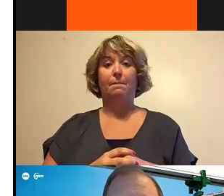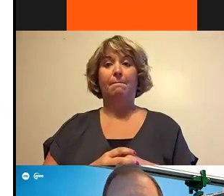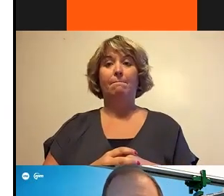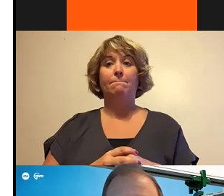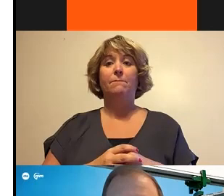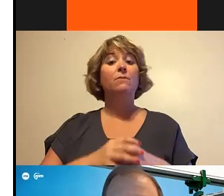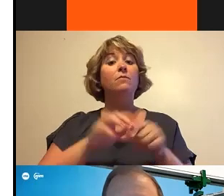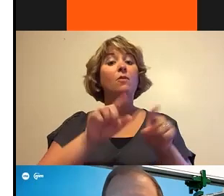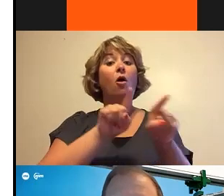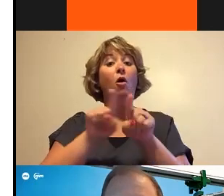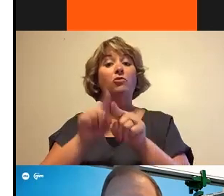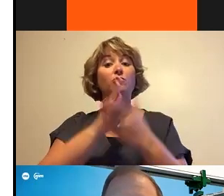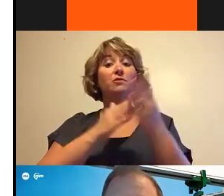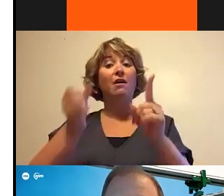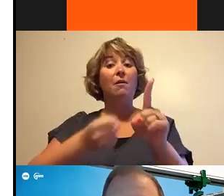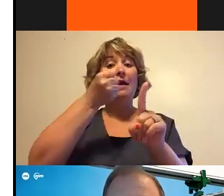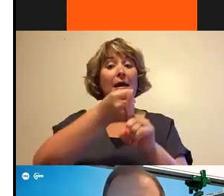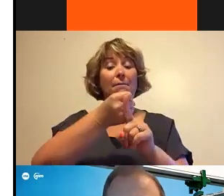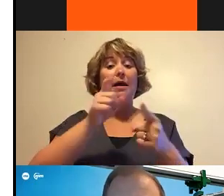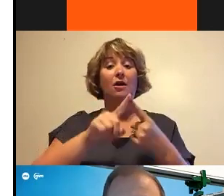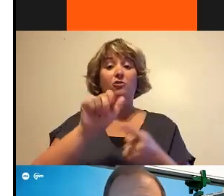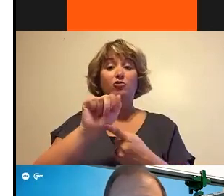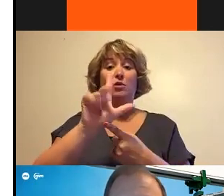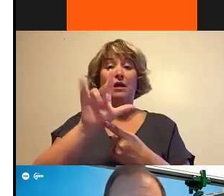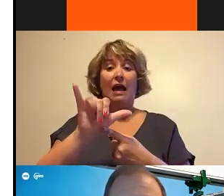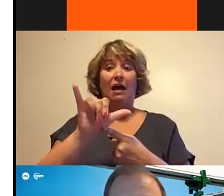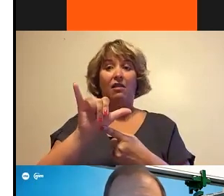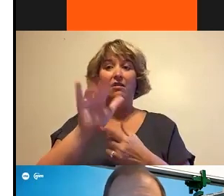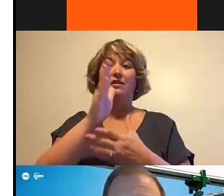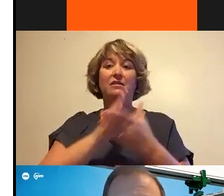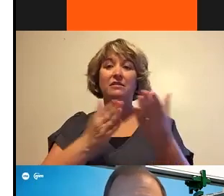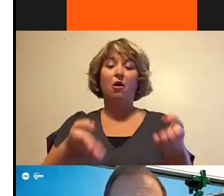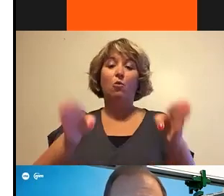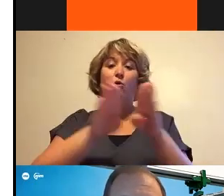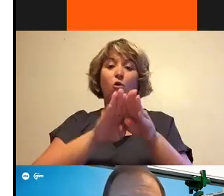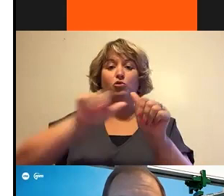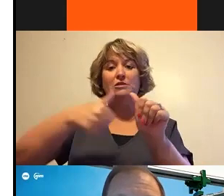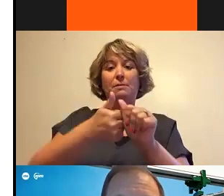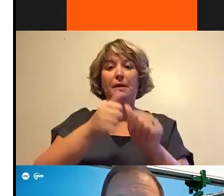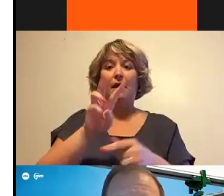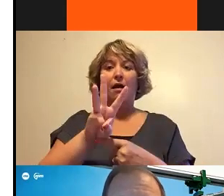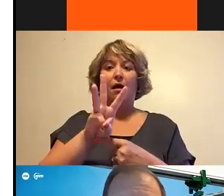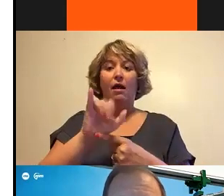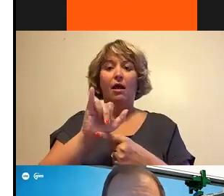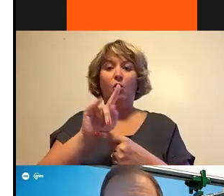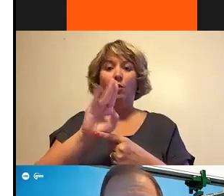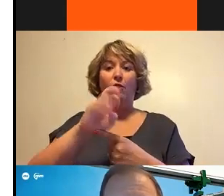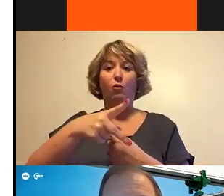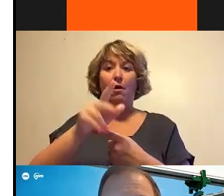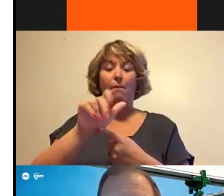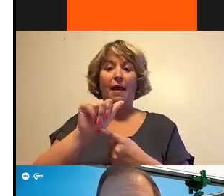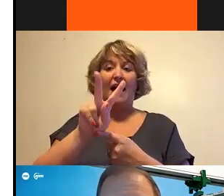Also, there are some impacts to the alleys. Roll enclosures of the alleys behind Winthrop Avenue and cross streets as the gantry moves from north to south.